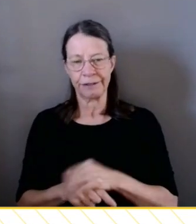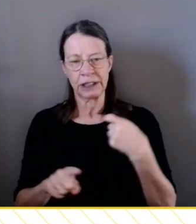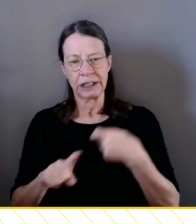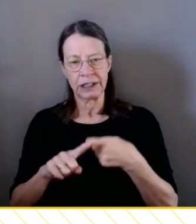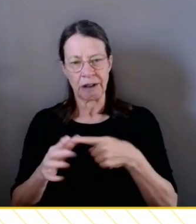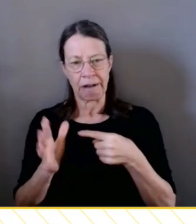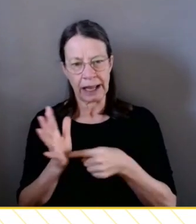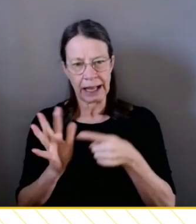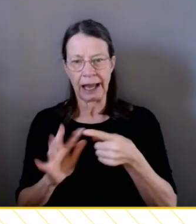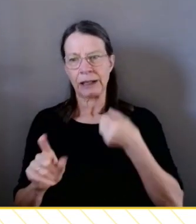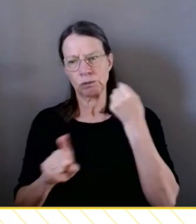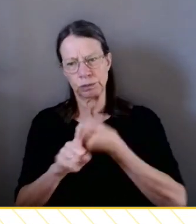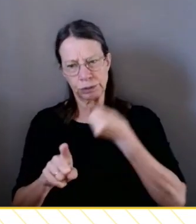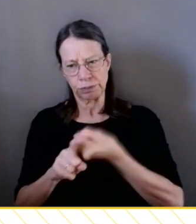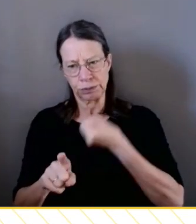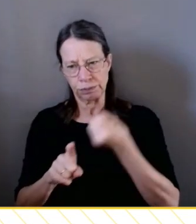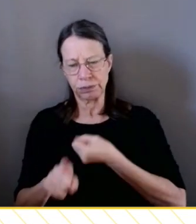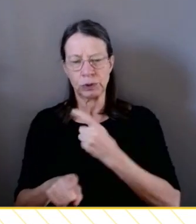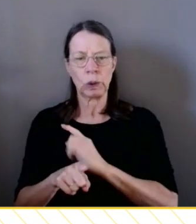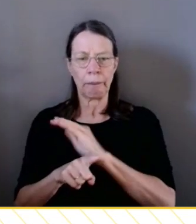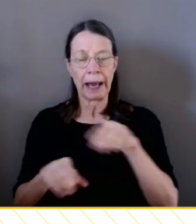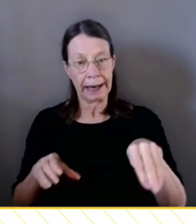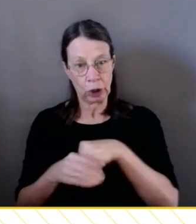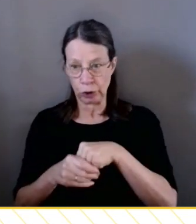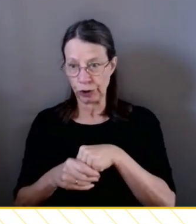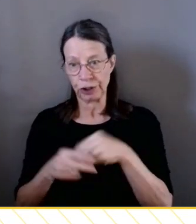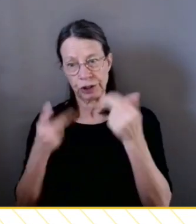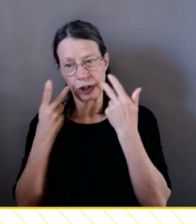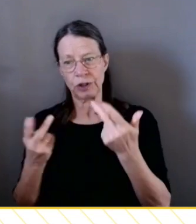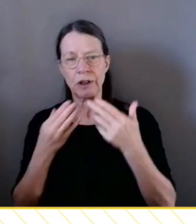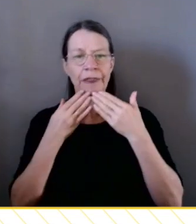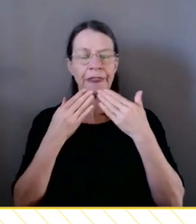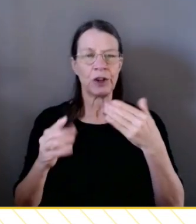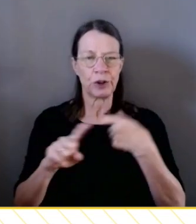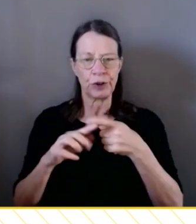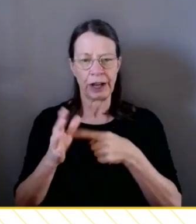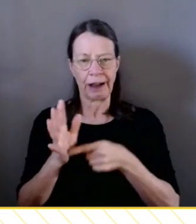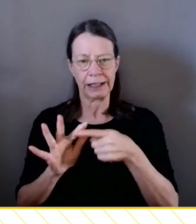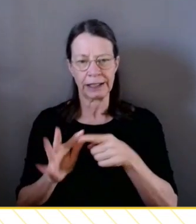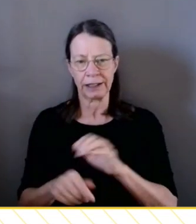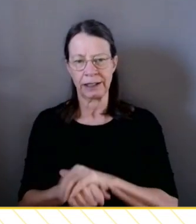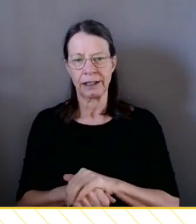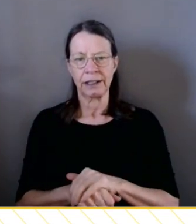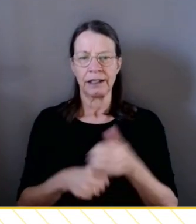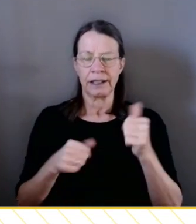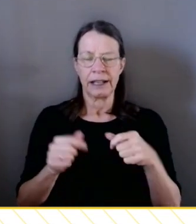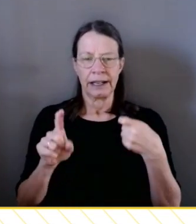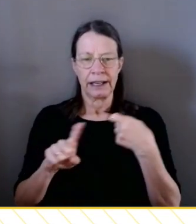inclusion. And I think that shone through in the conference. So a huge shout out to Kate. Katie has managed the